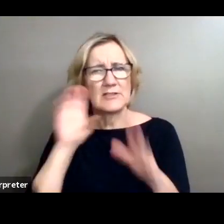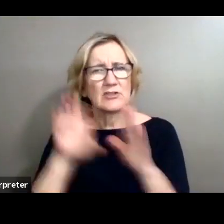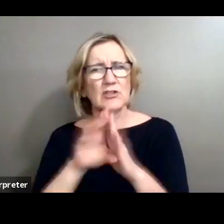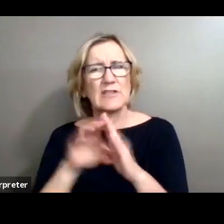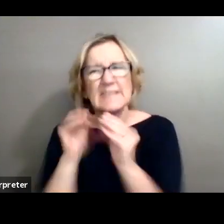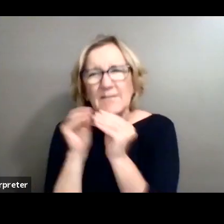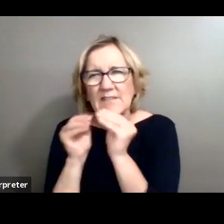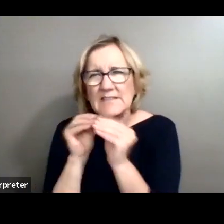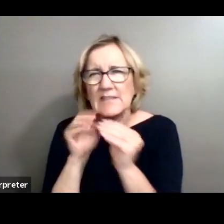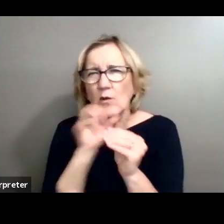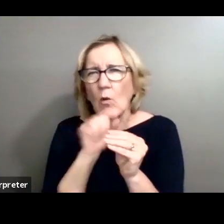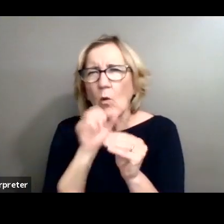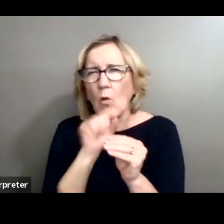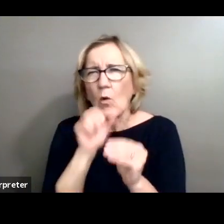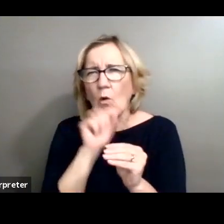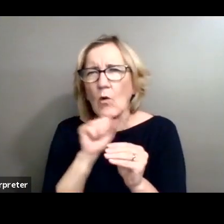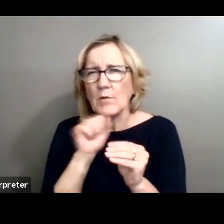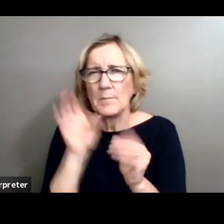photos.